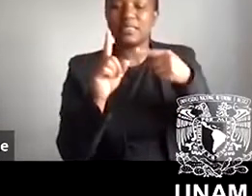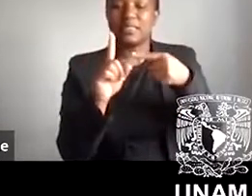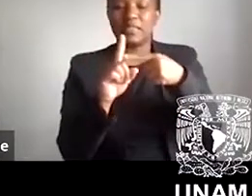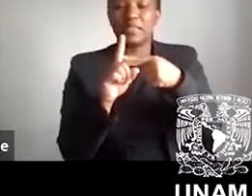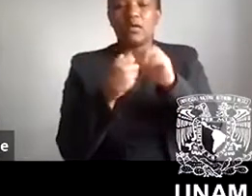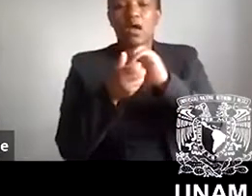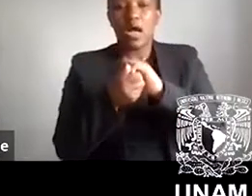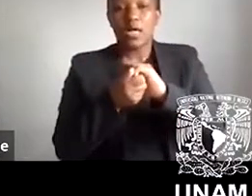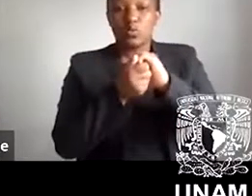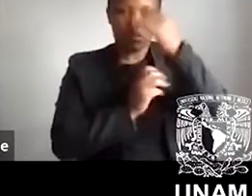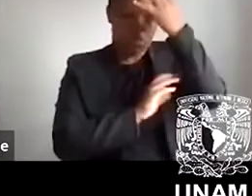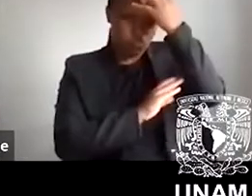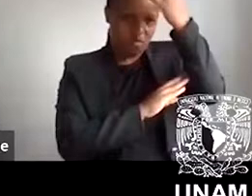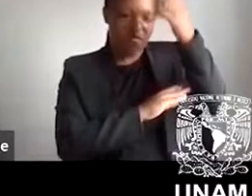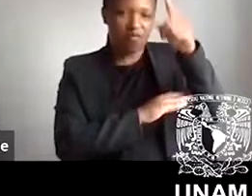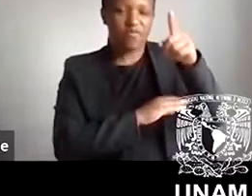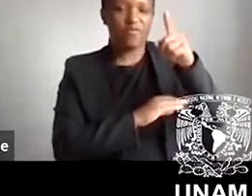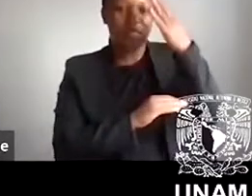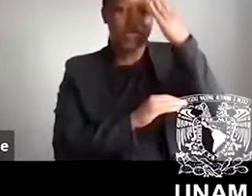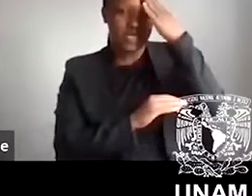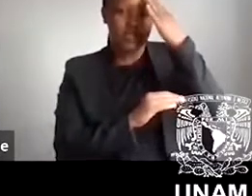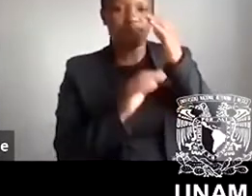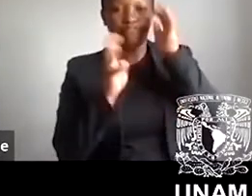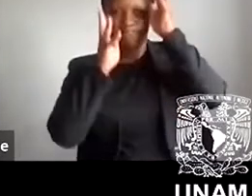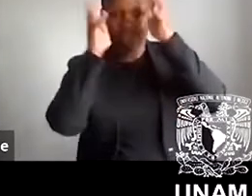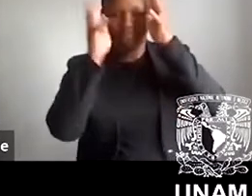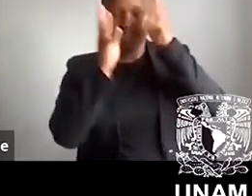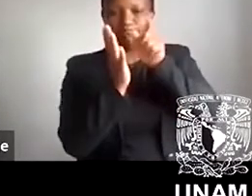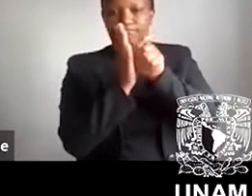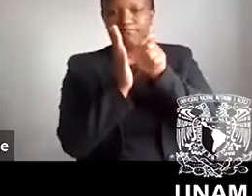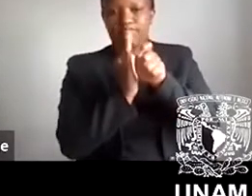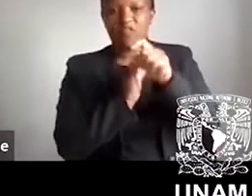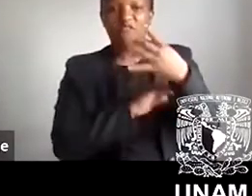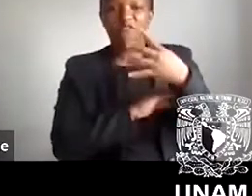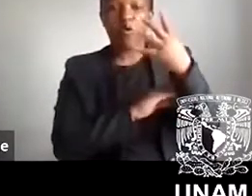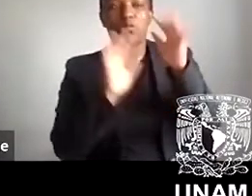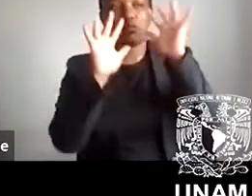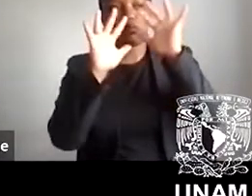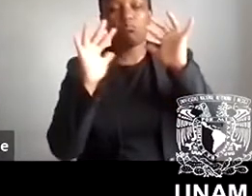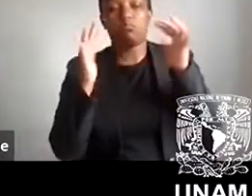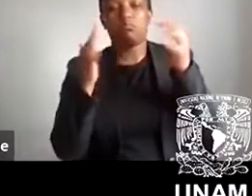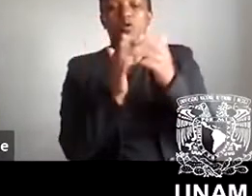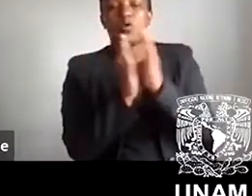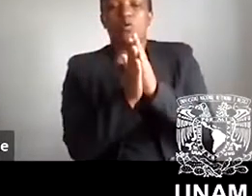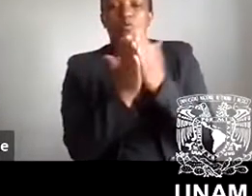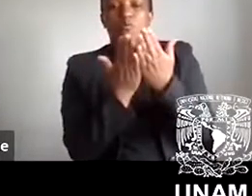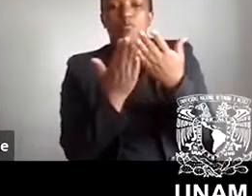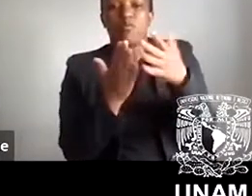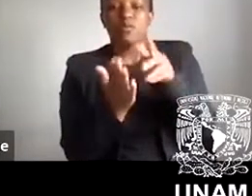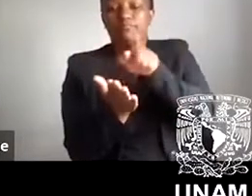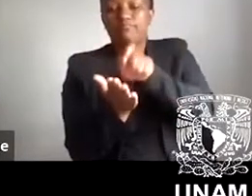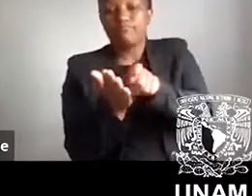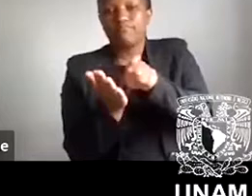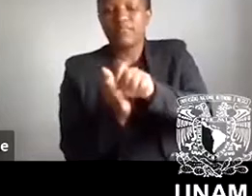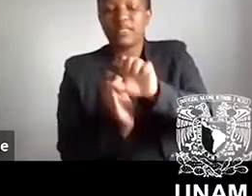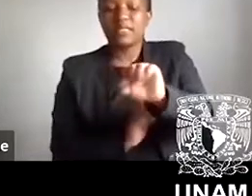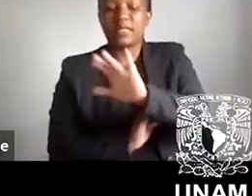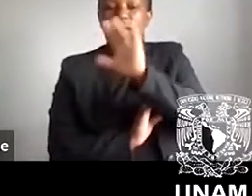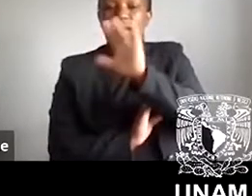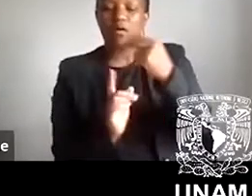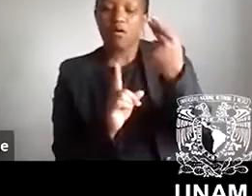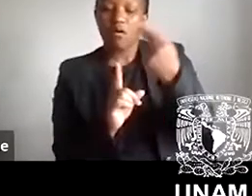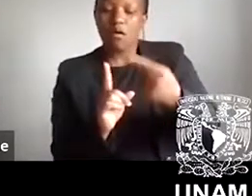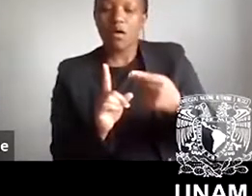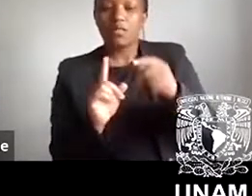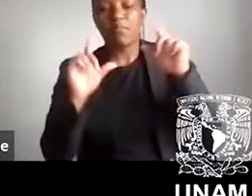professor and head of creative writing and co-founder of Fourth World Books. She has written on South African art and photography for many